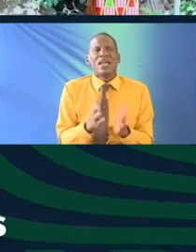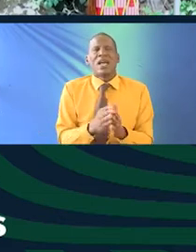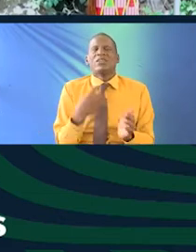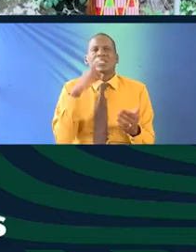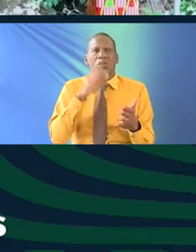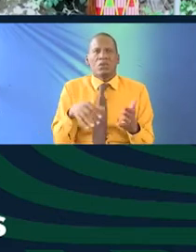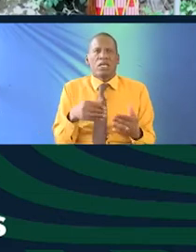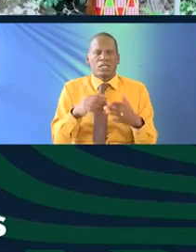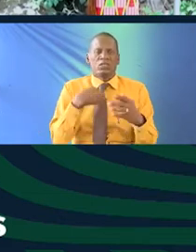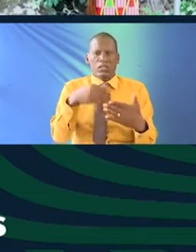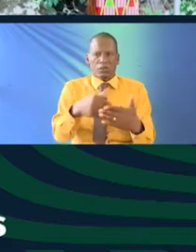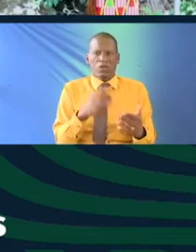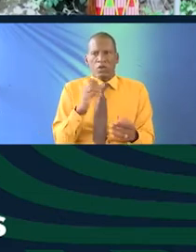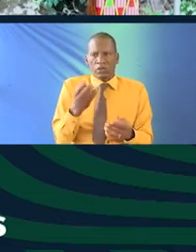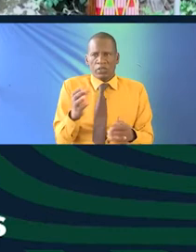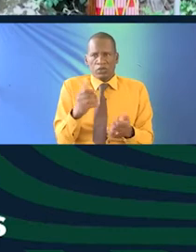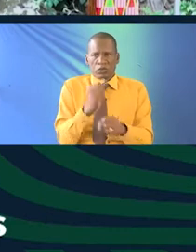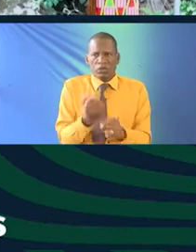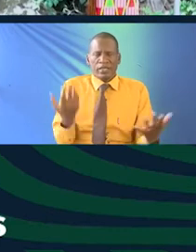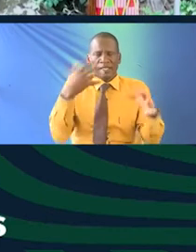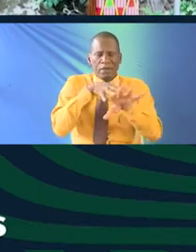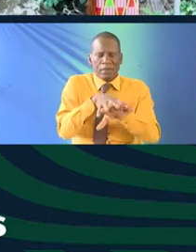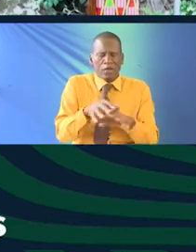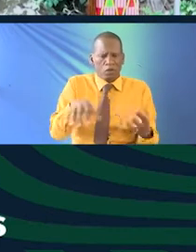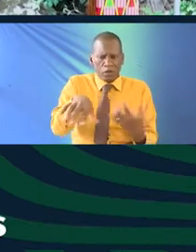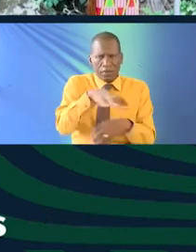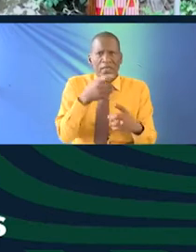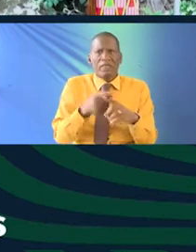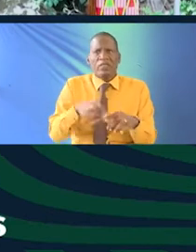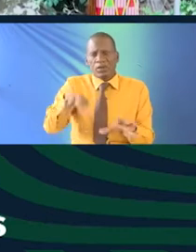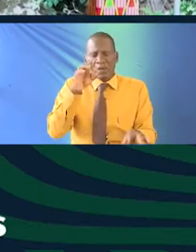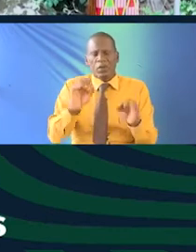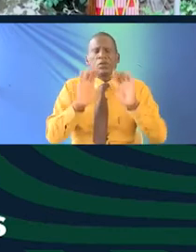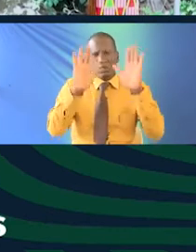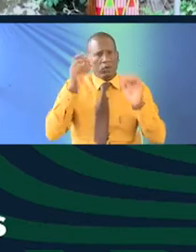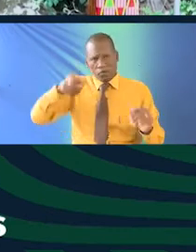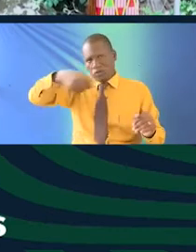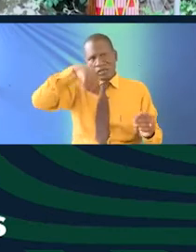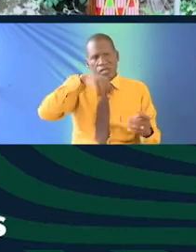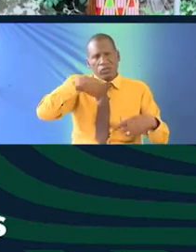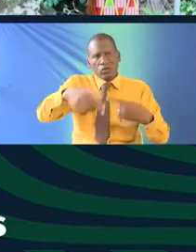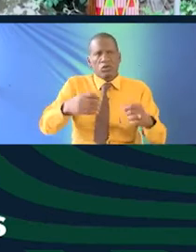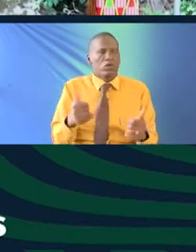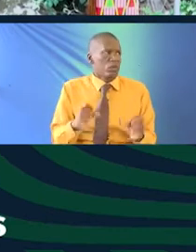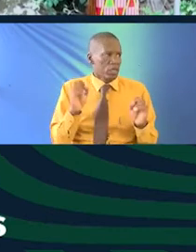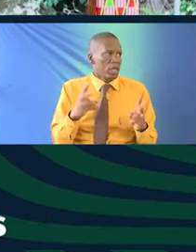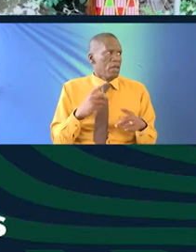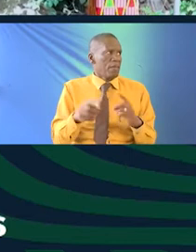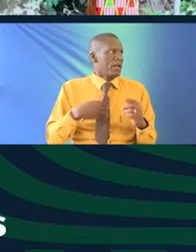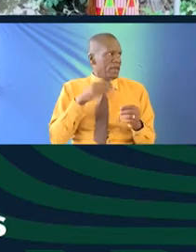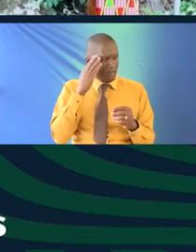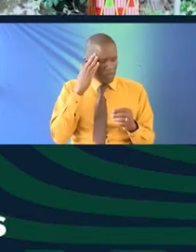and she said earlier one of the things that we do is submerge we mix and then we take out what's useful to us and we keep it moving right